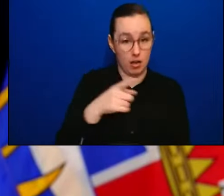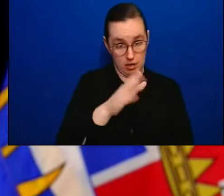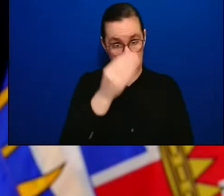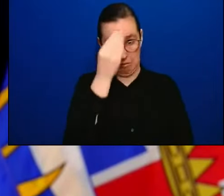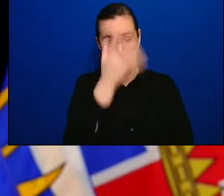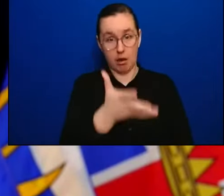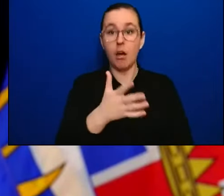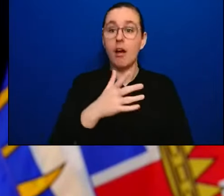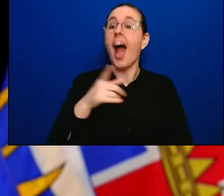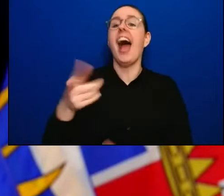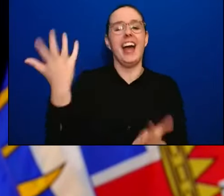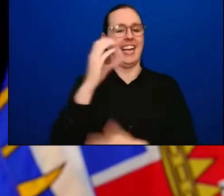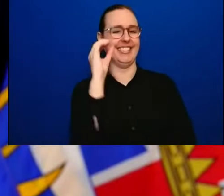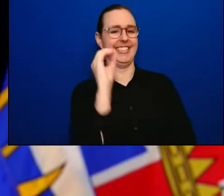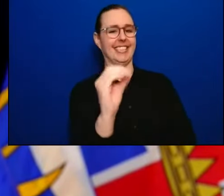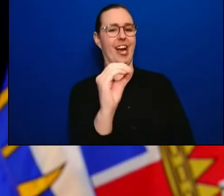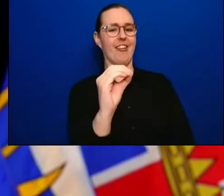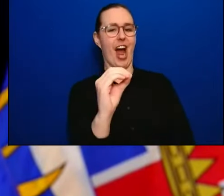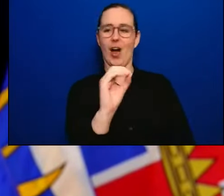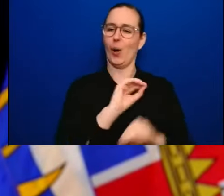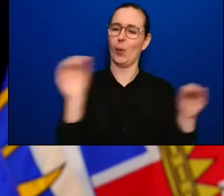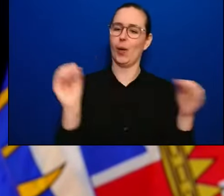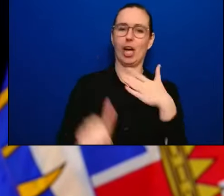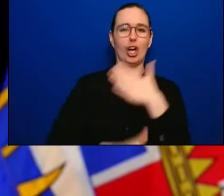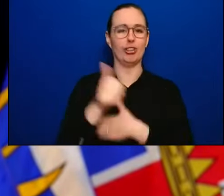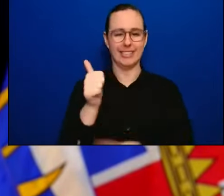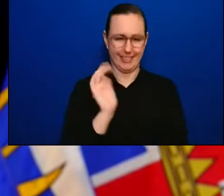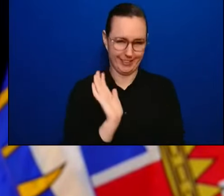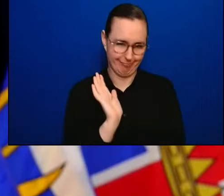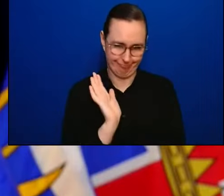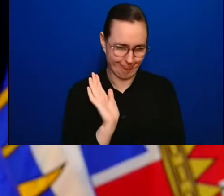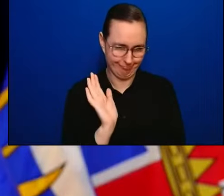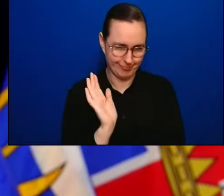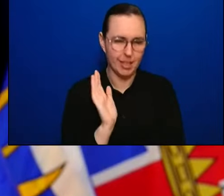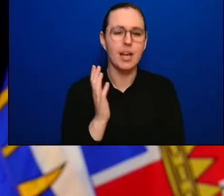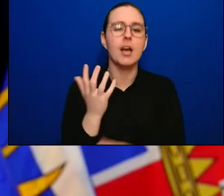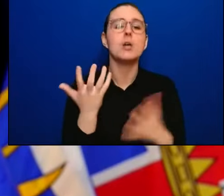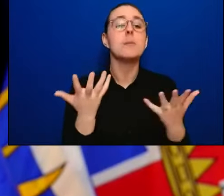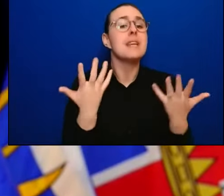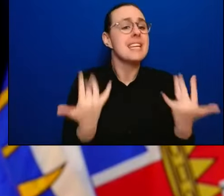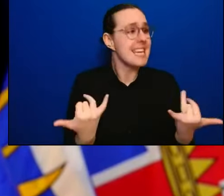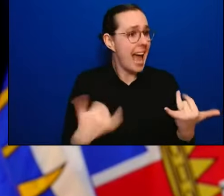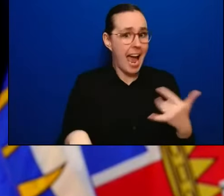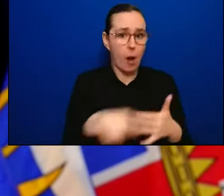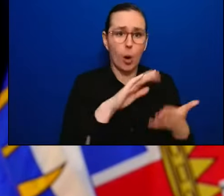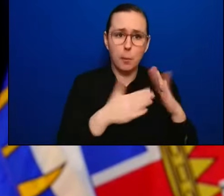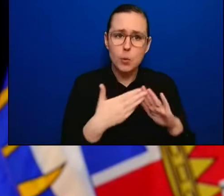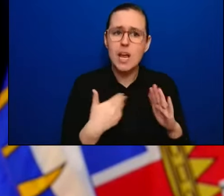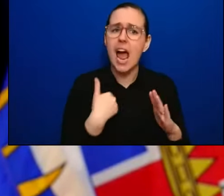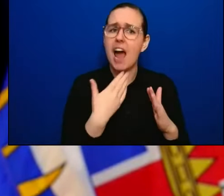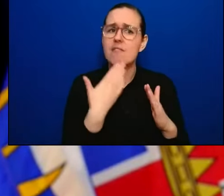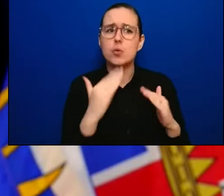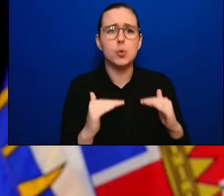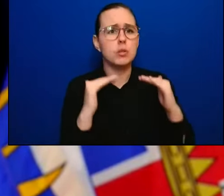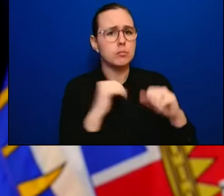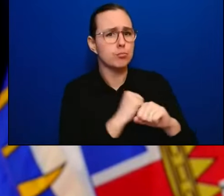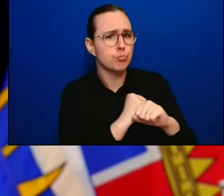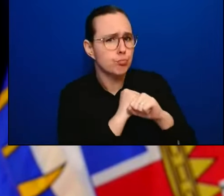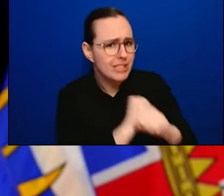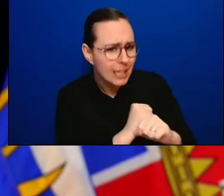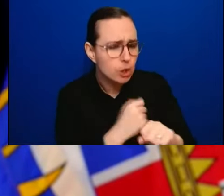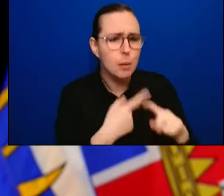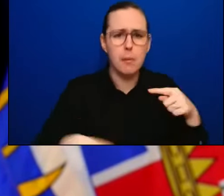immunity in our community right now. We know that people know what to do. That these become part of our healthy habits